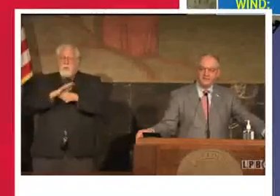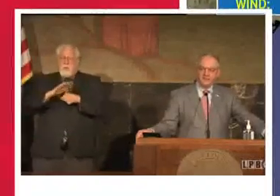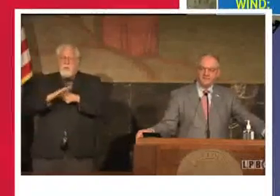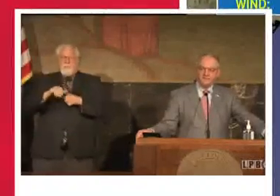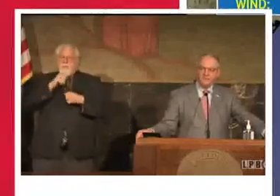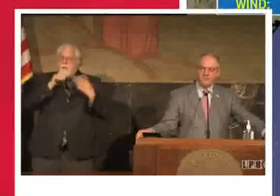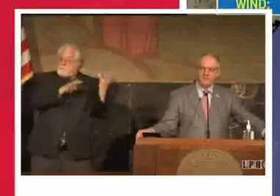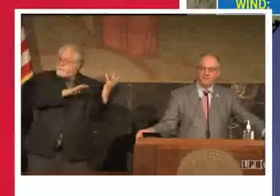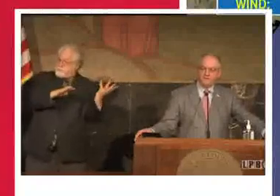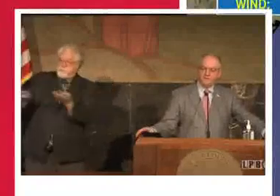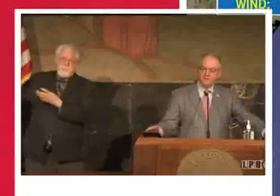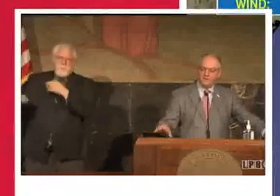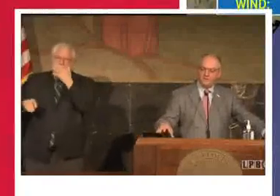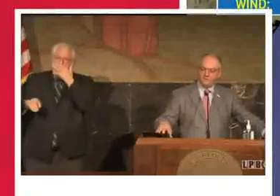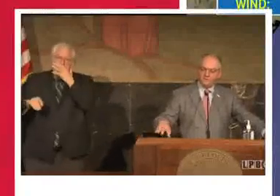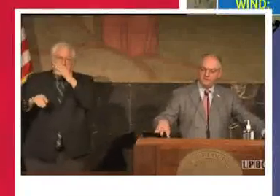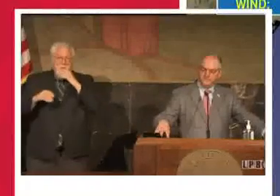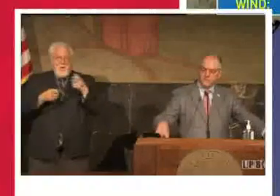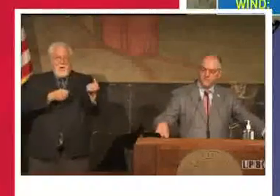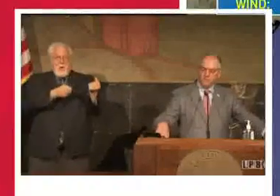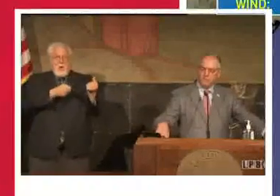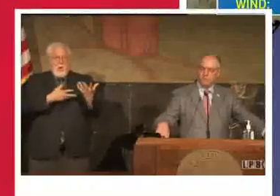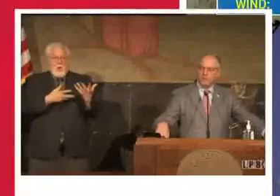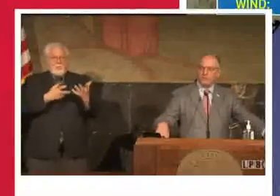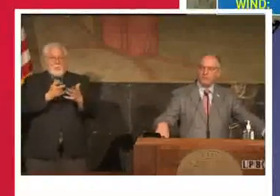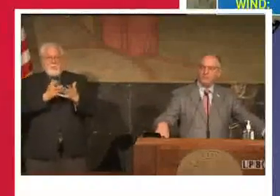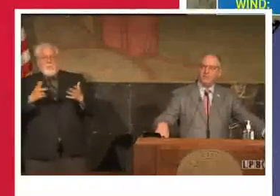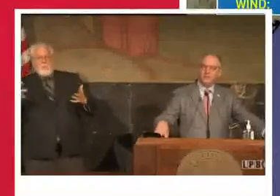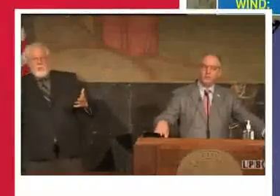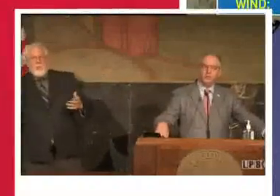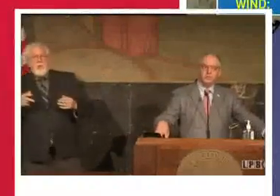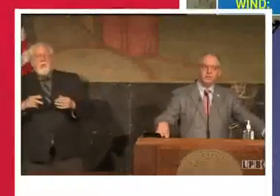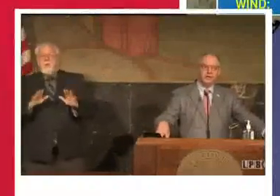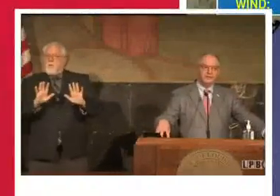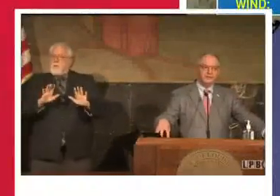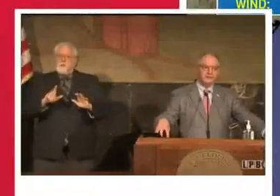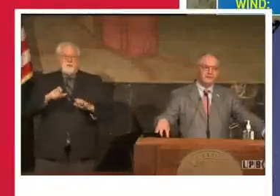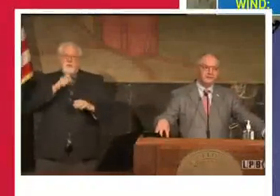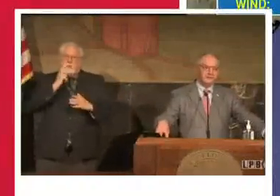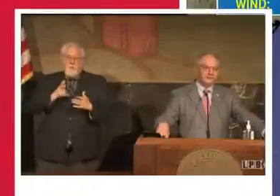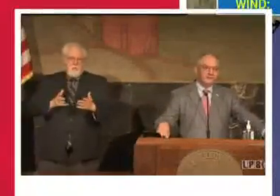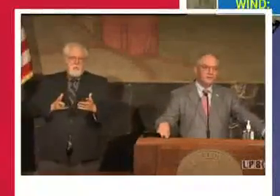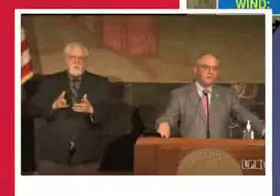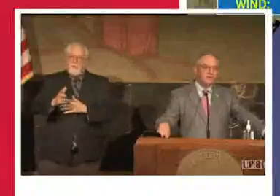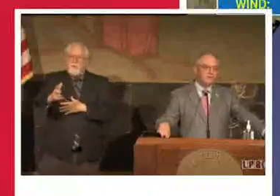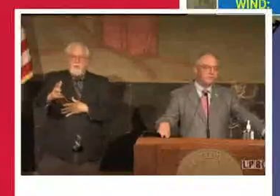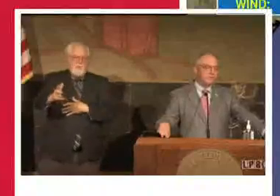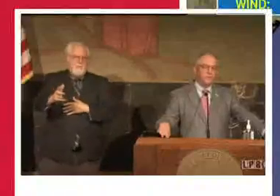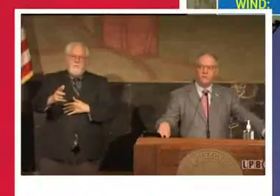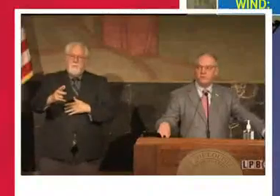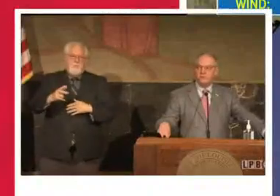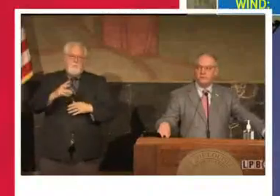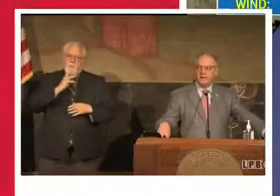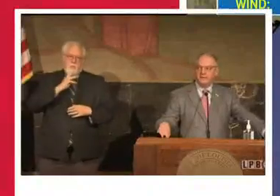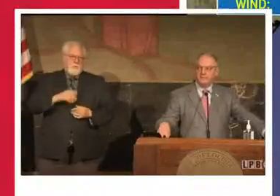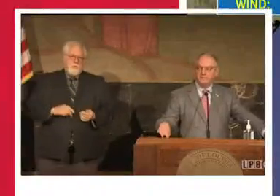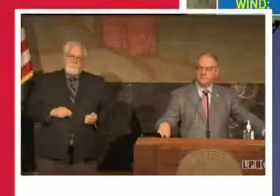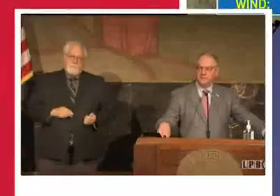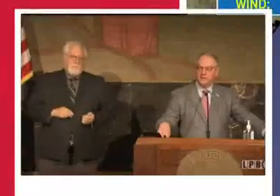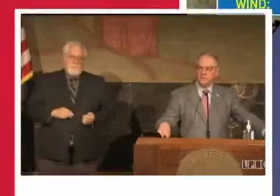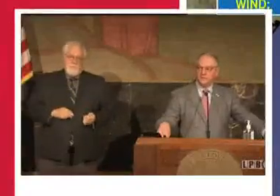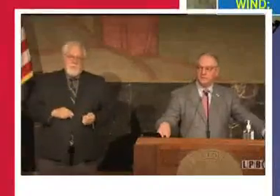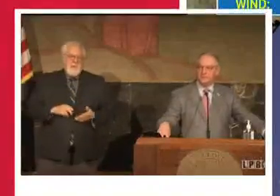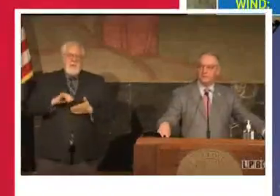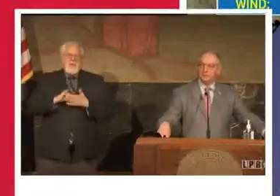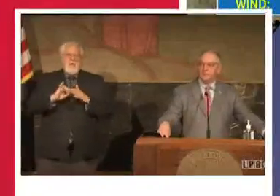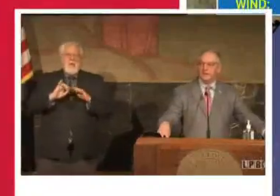is not fast-moving enough to cause you a real problem, you should not go through that water. This